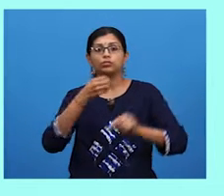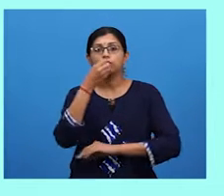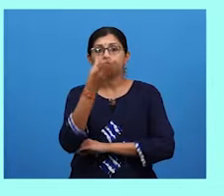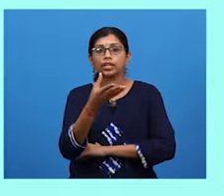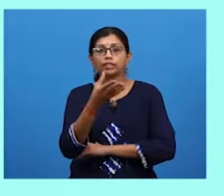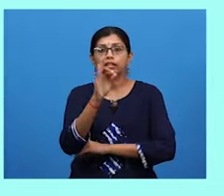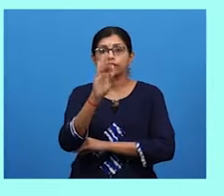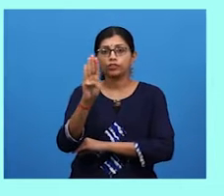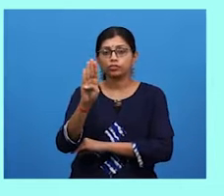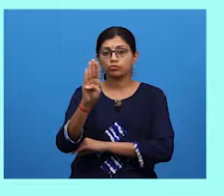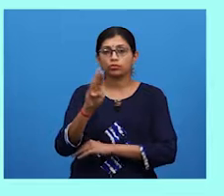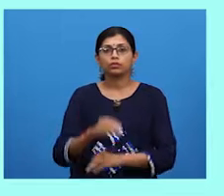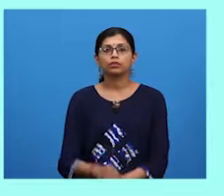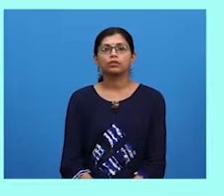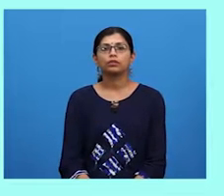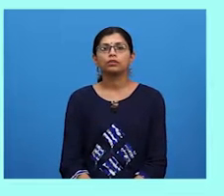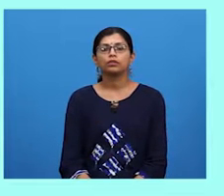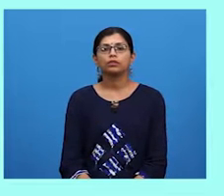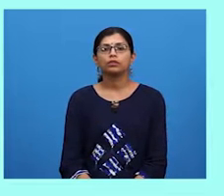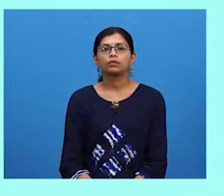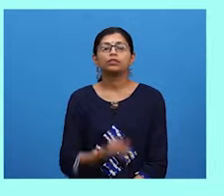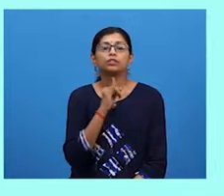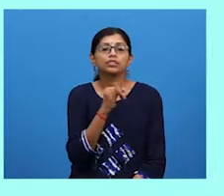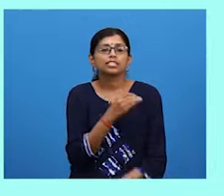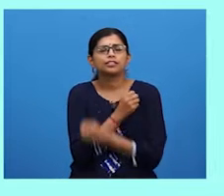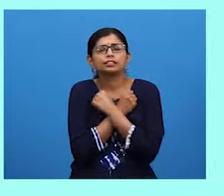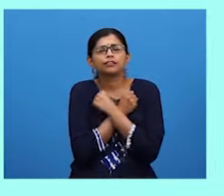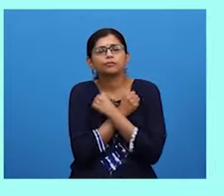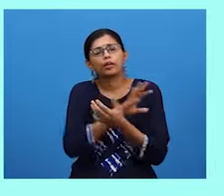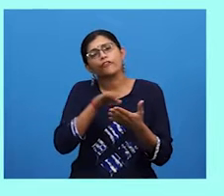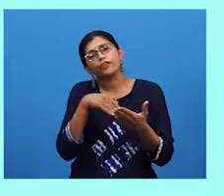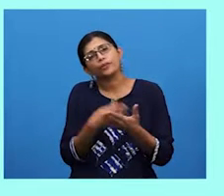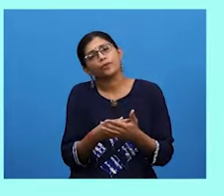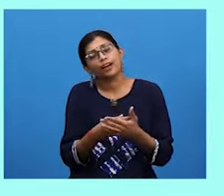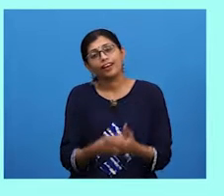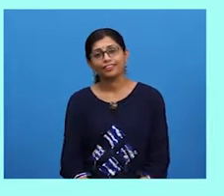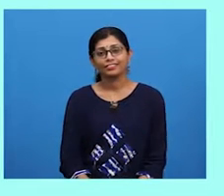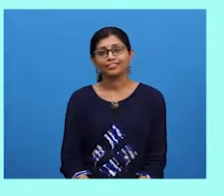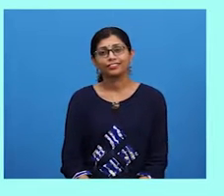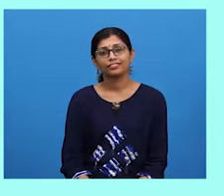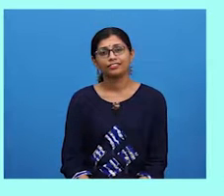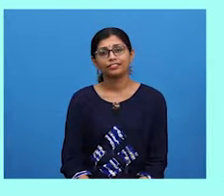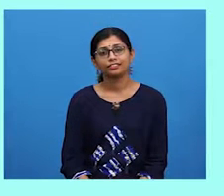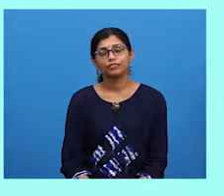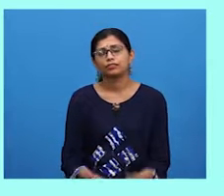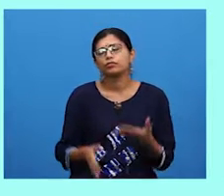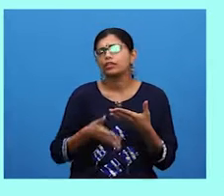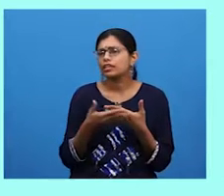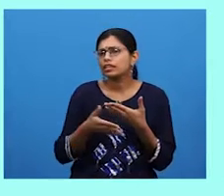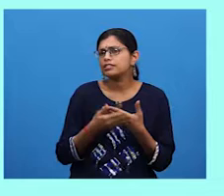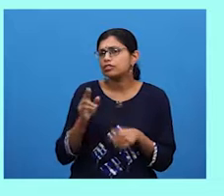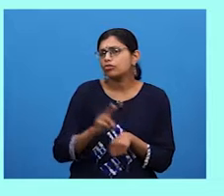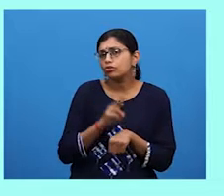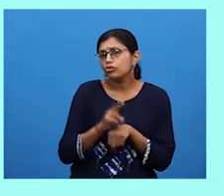is actually loved by everyone since it is very convenient to